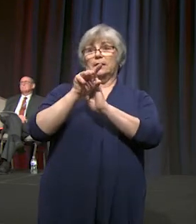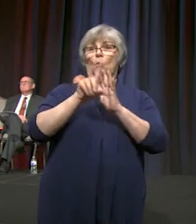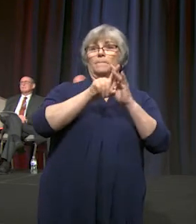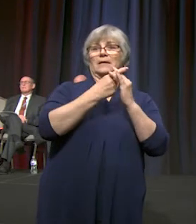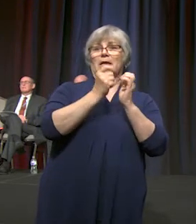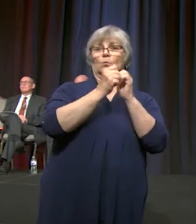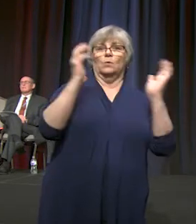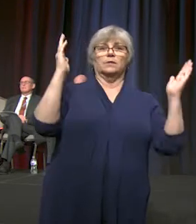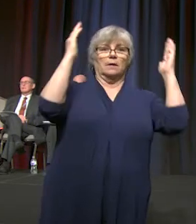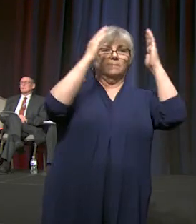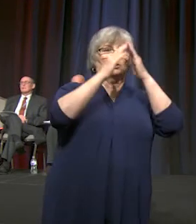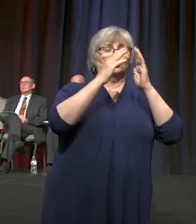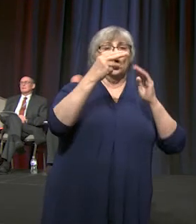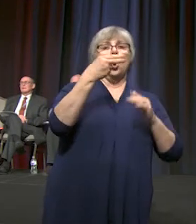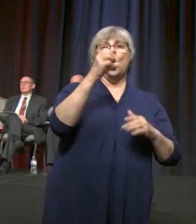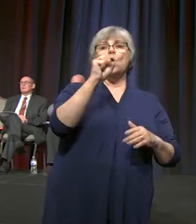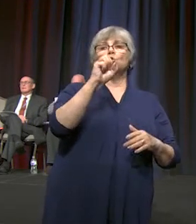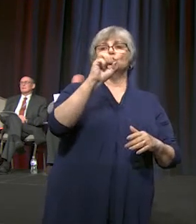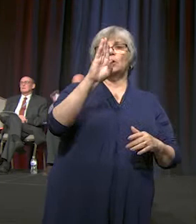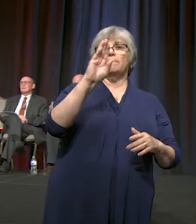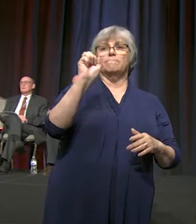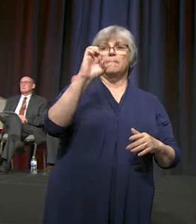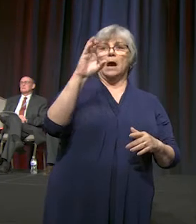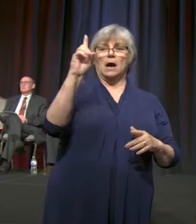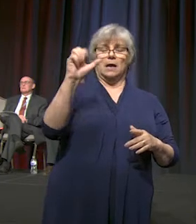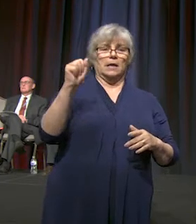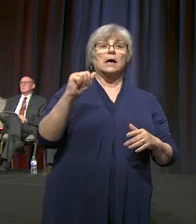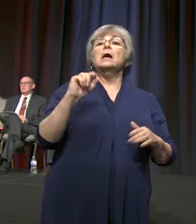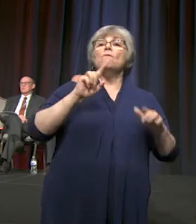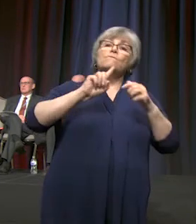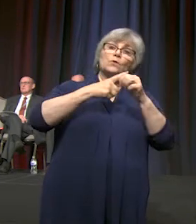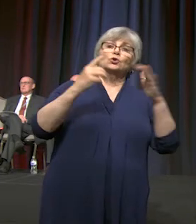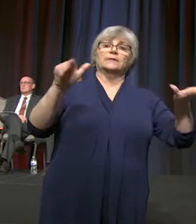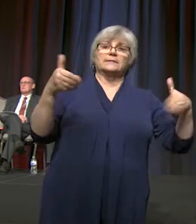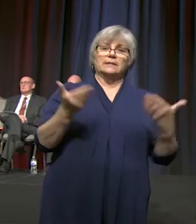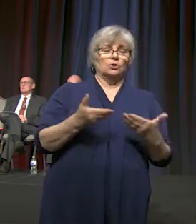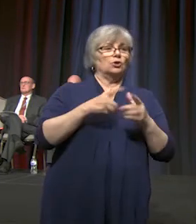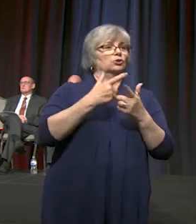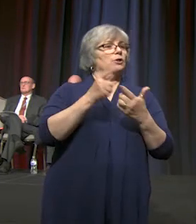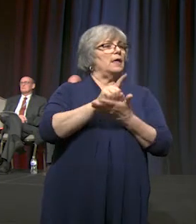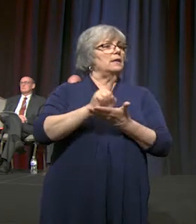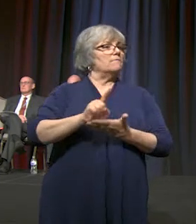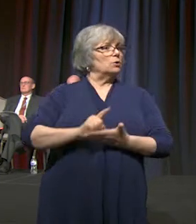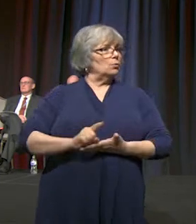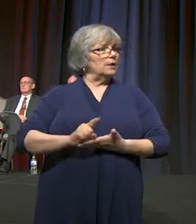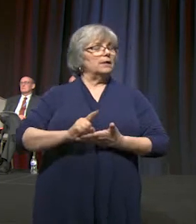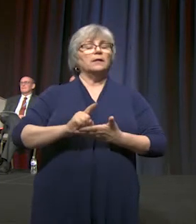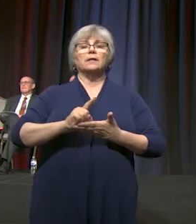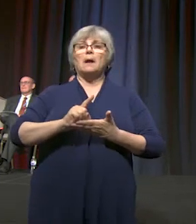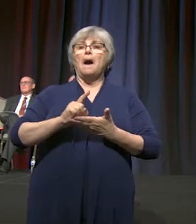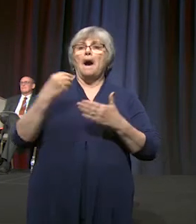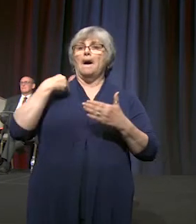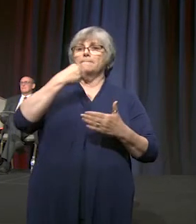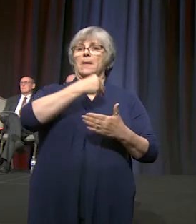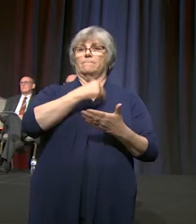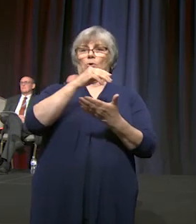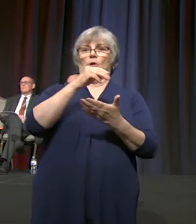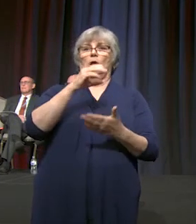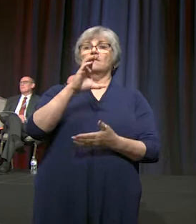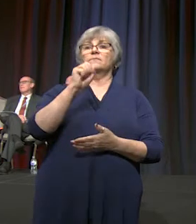the Bishop Hoshibata giving us an introduction, and then each week a member of the central conference